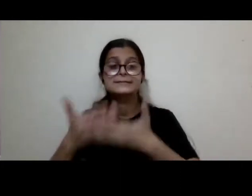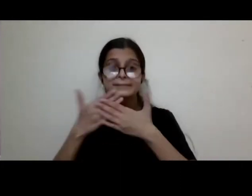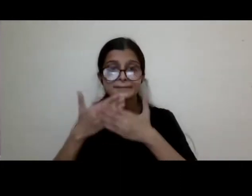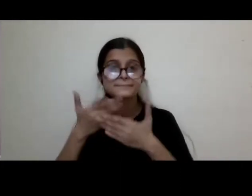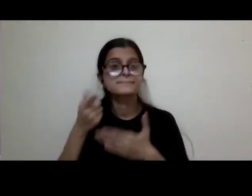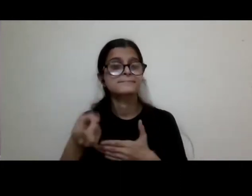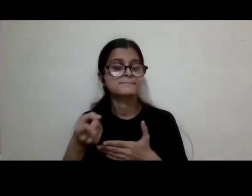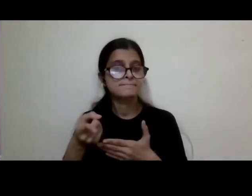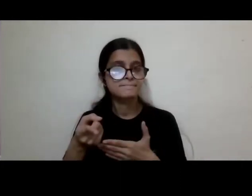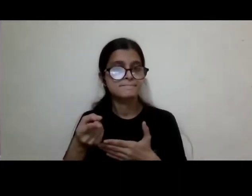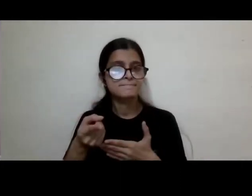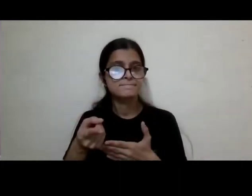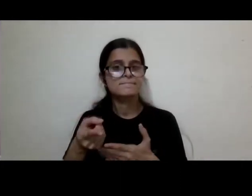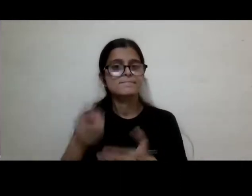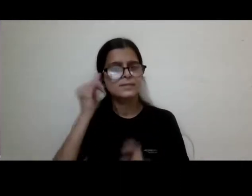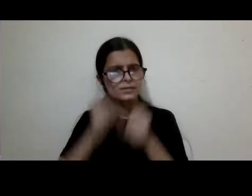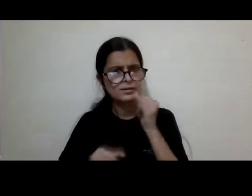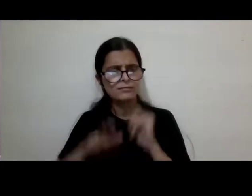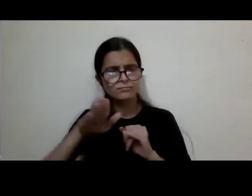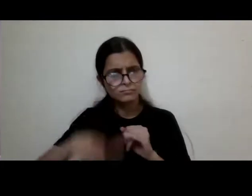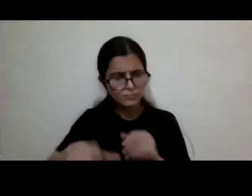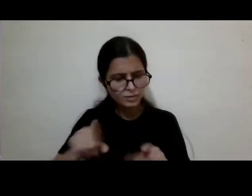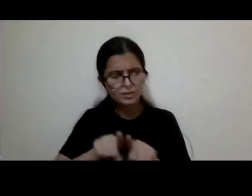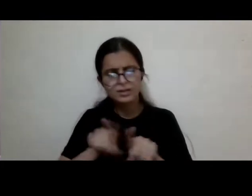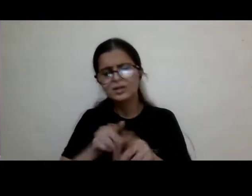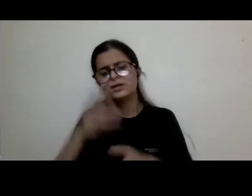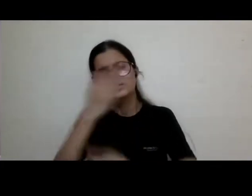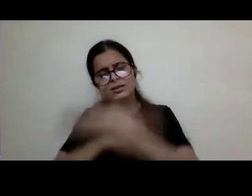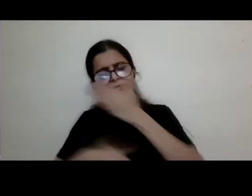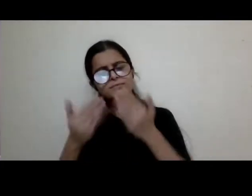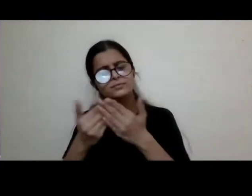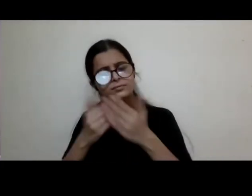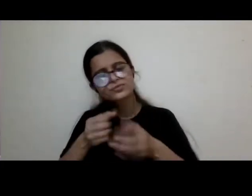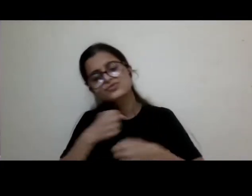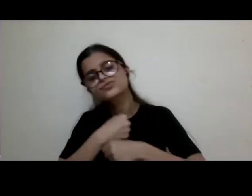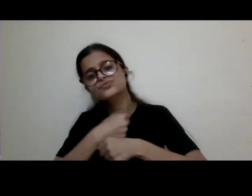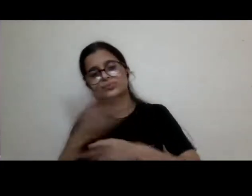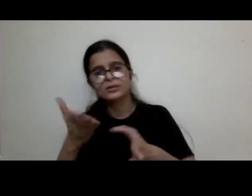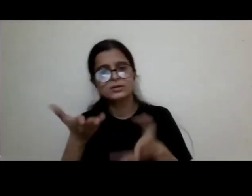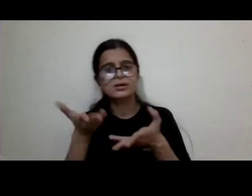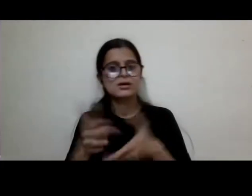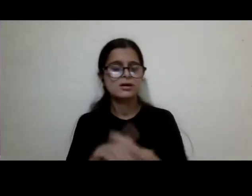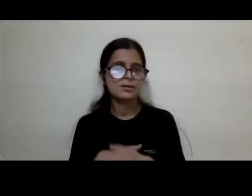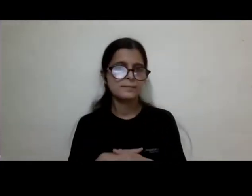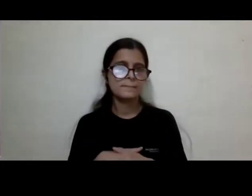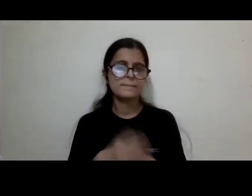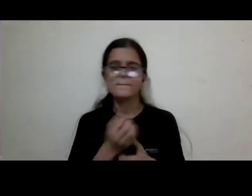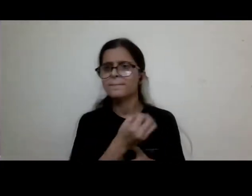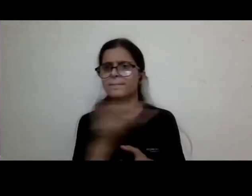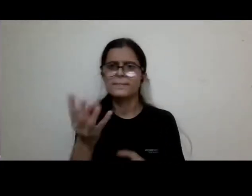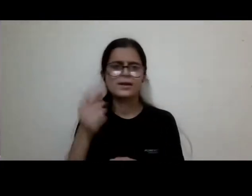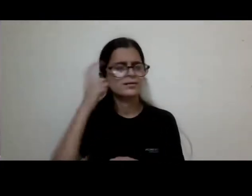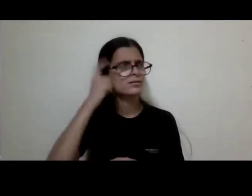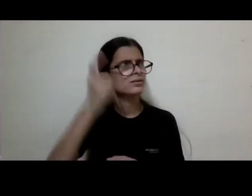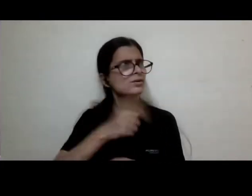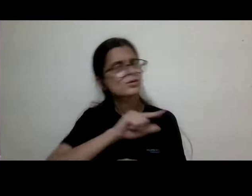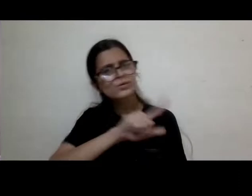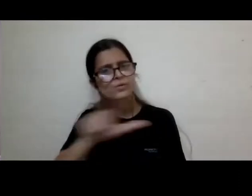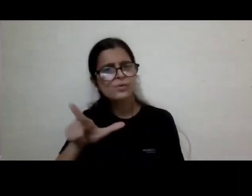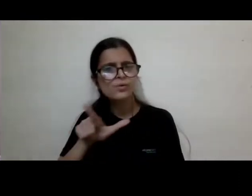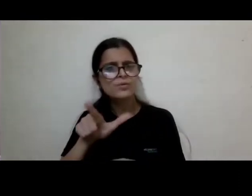in lockstep with disability studies in general. And I think, um, you know, I think everybody's people have moved way beyond